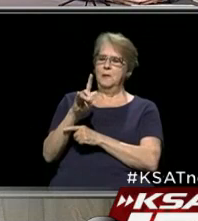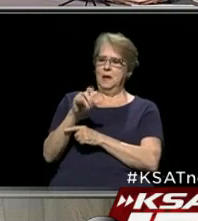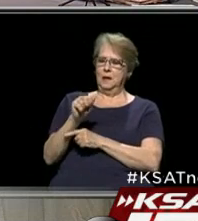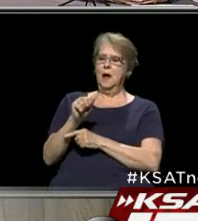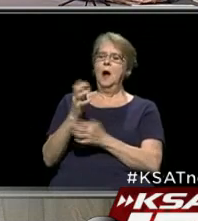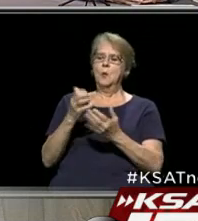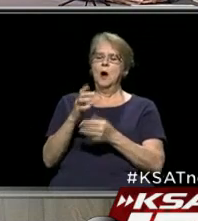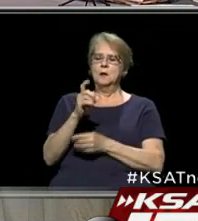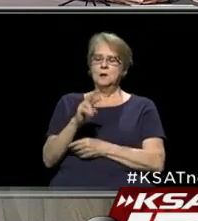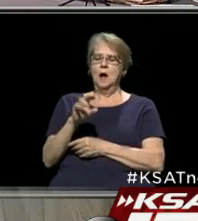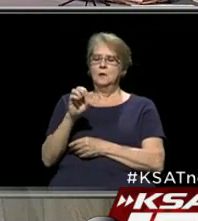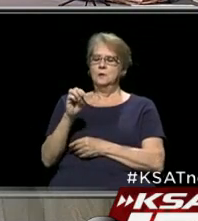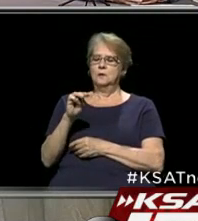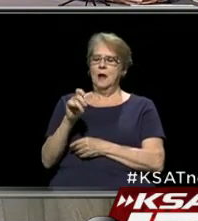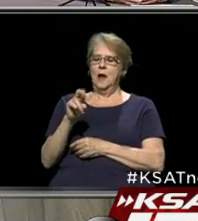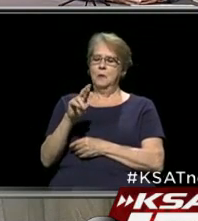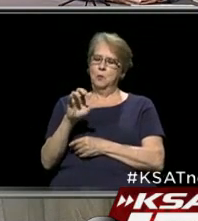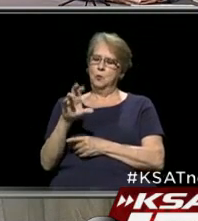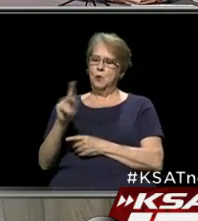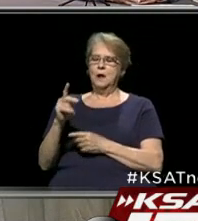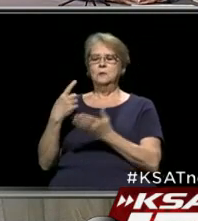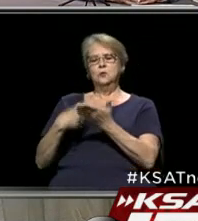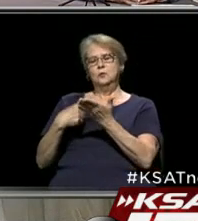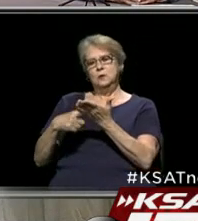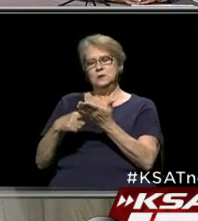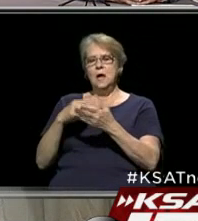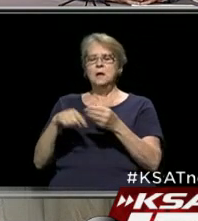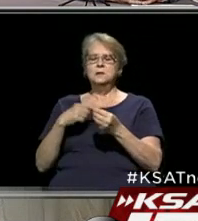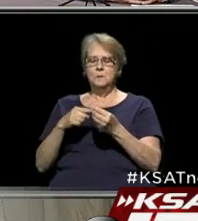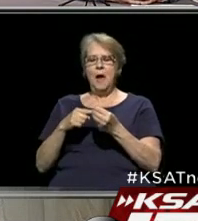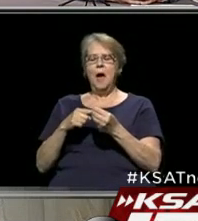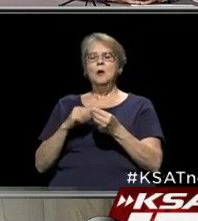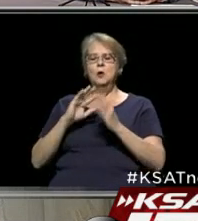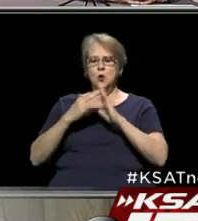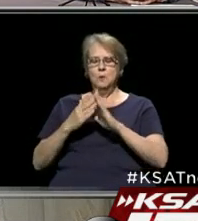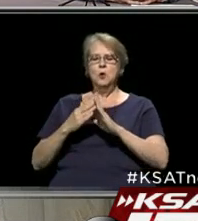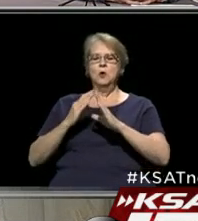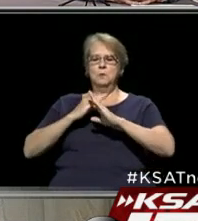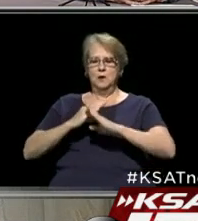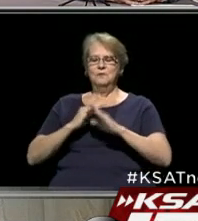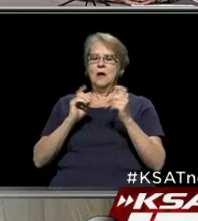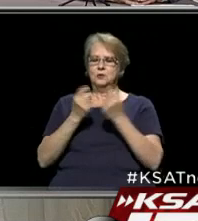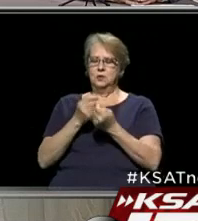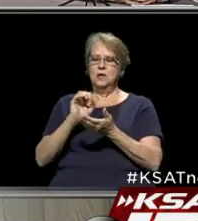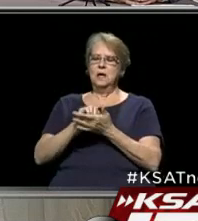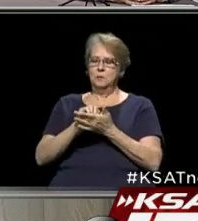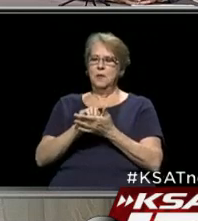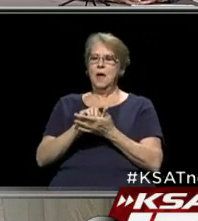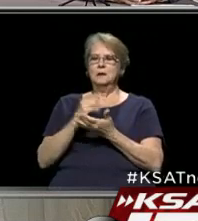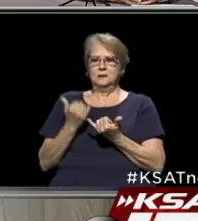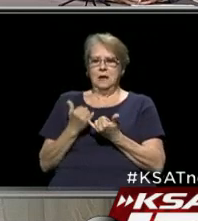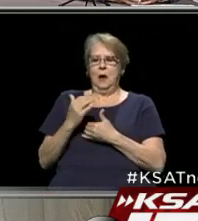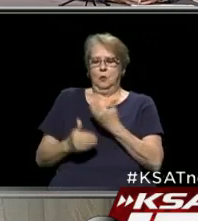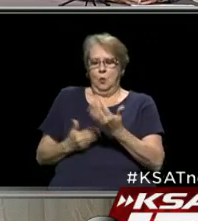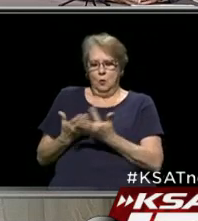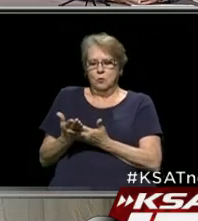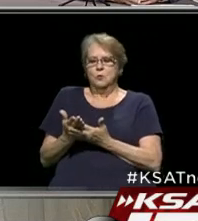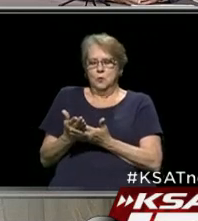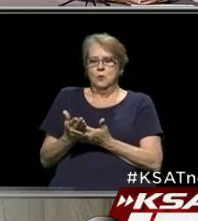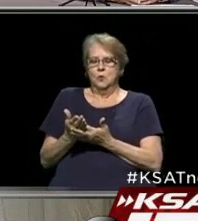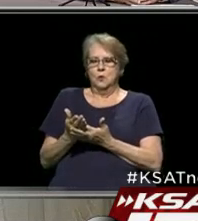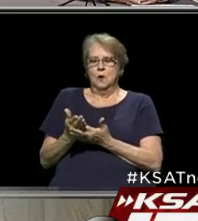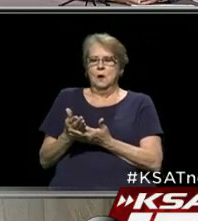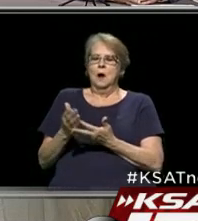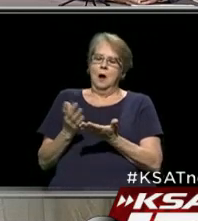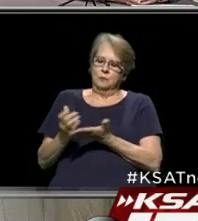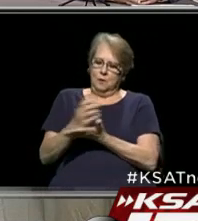have Dr. Emmerich now brief us on the community health prevention teams that are again going through the painstaking work of